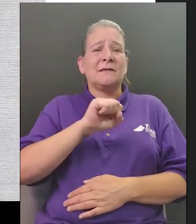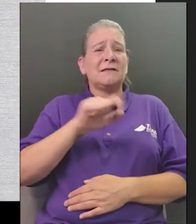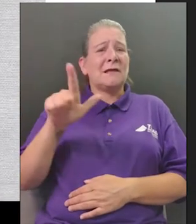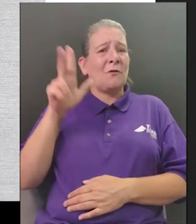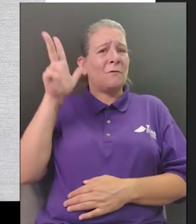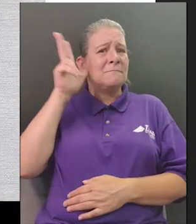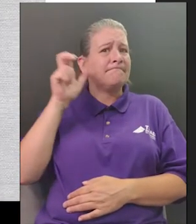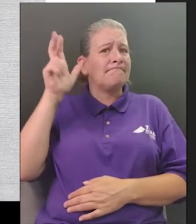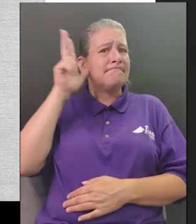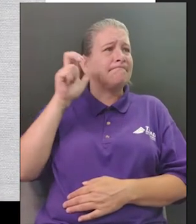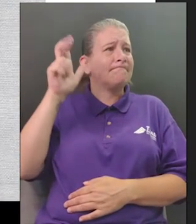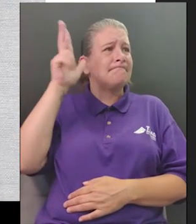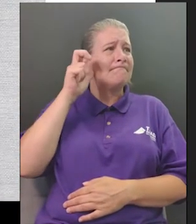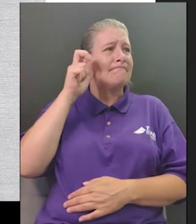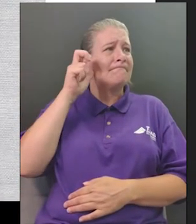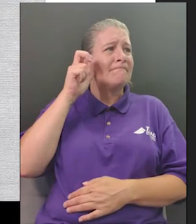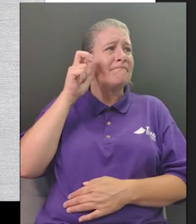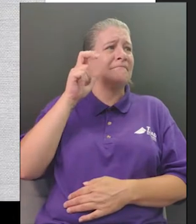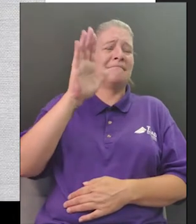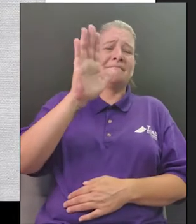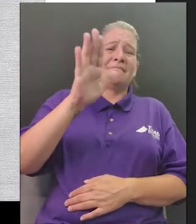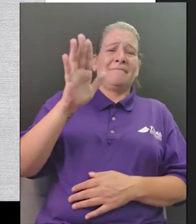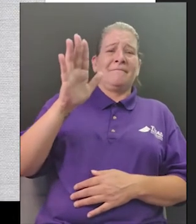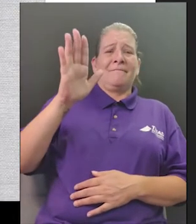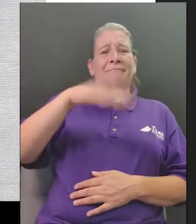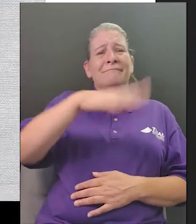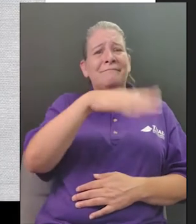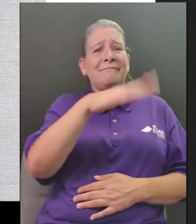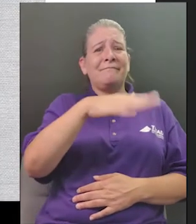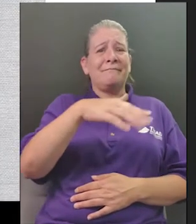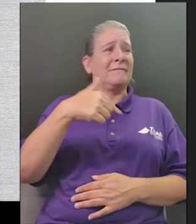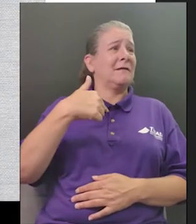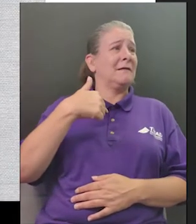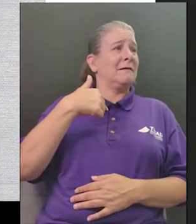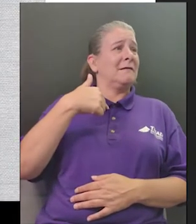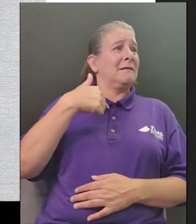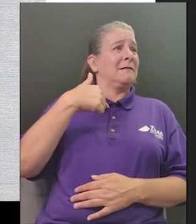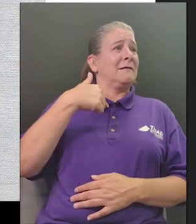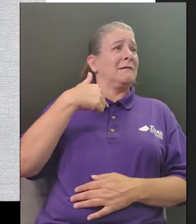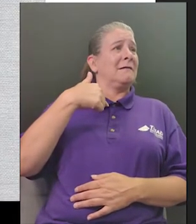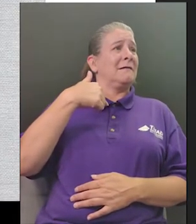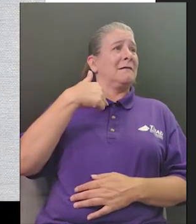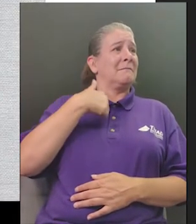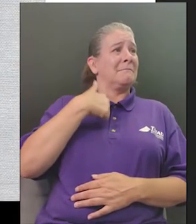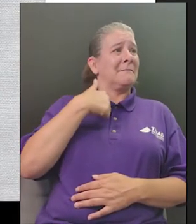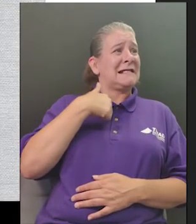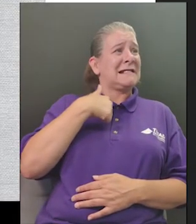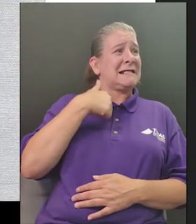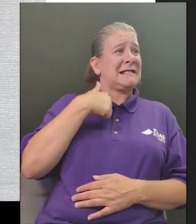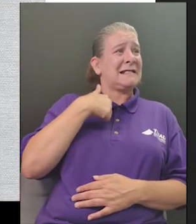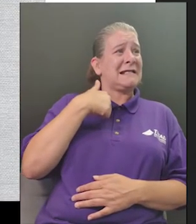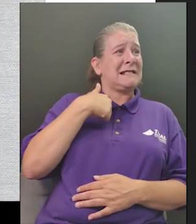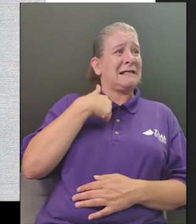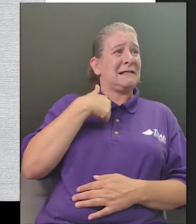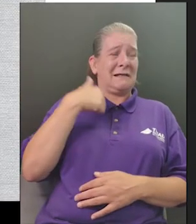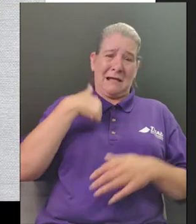father frowned i must remain here to ready the men to march sibyl listen closely someone was needed